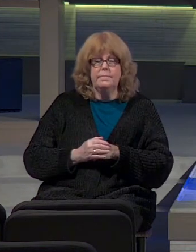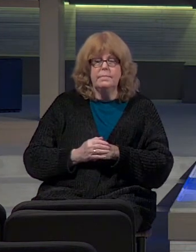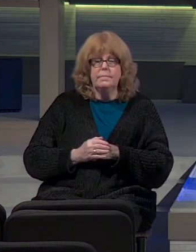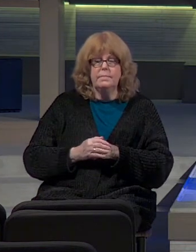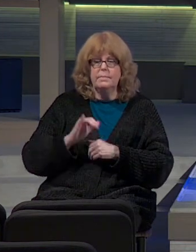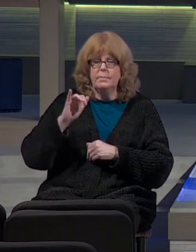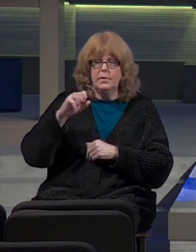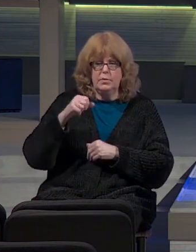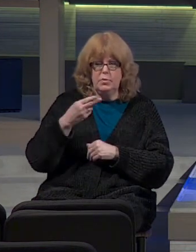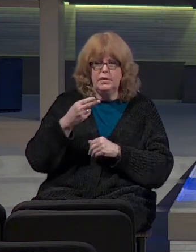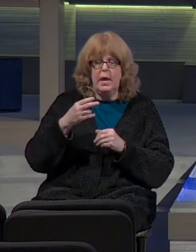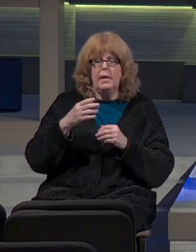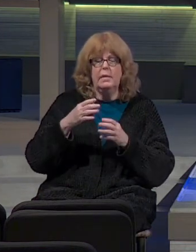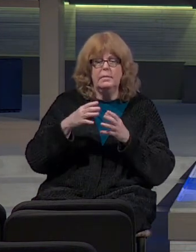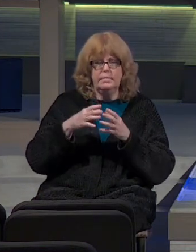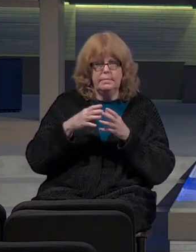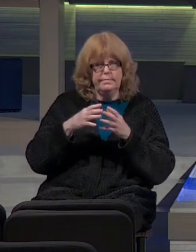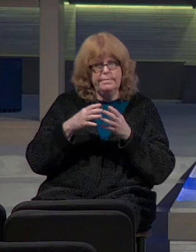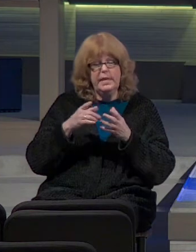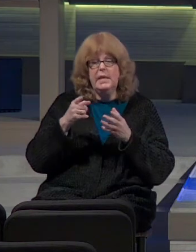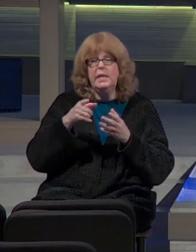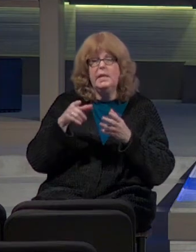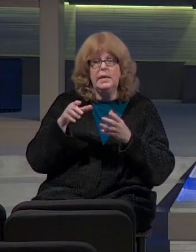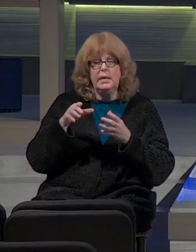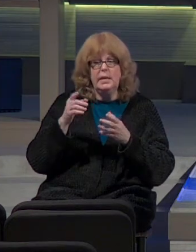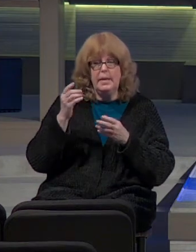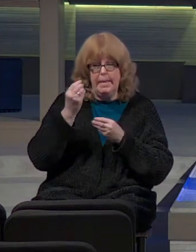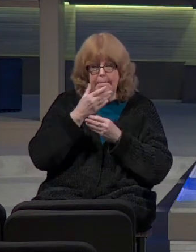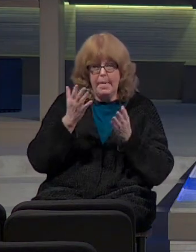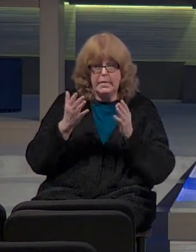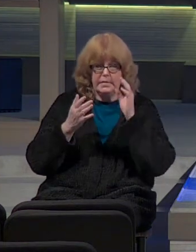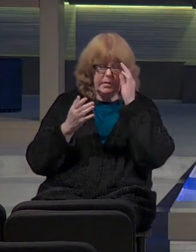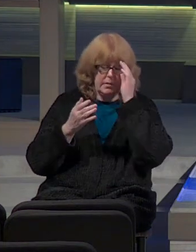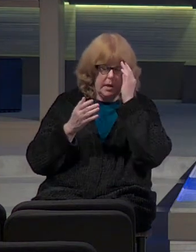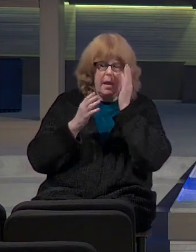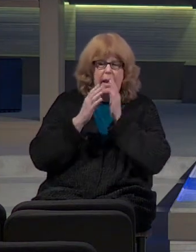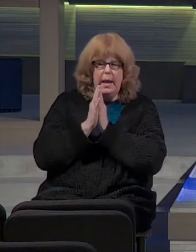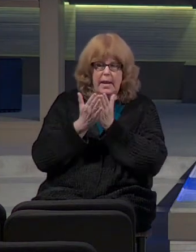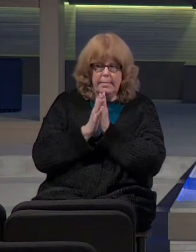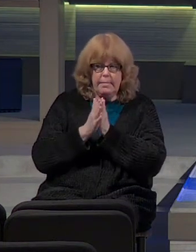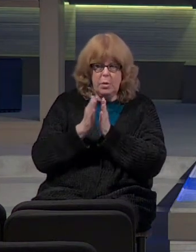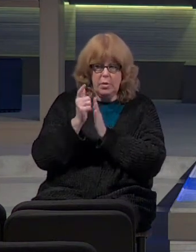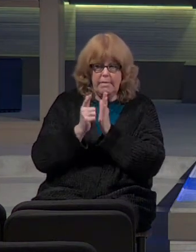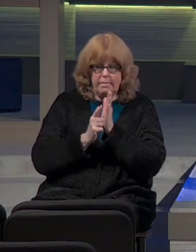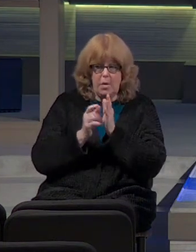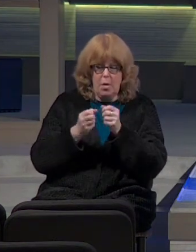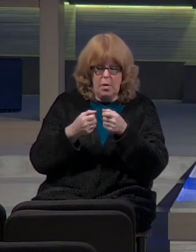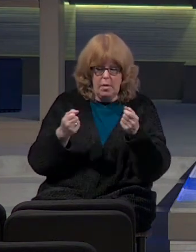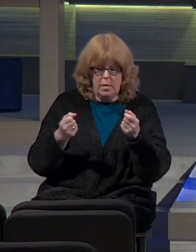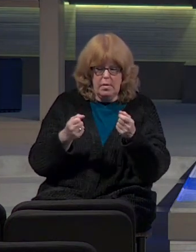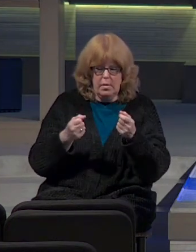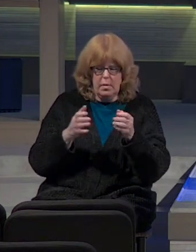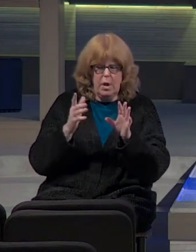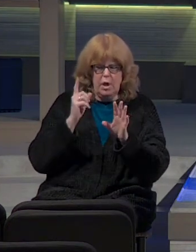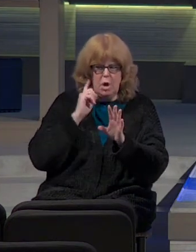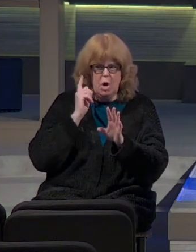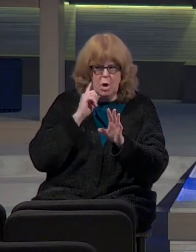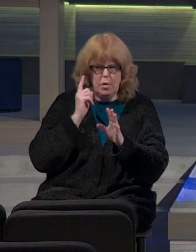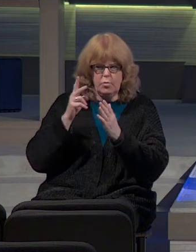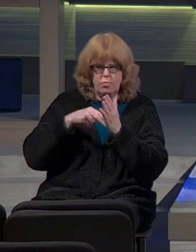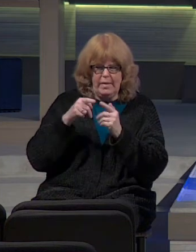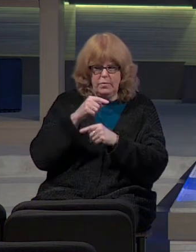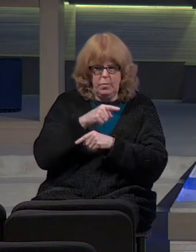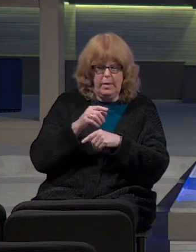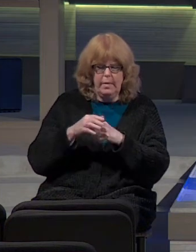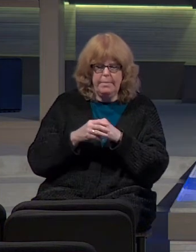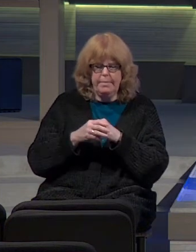Josiah does a lot with this. He takes this message and the book of the law which he just read and, excuse me, heard being read to